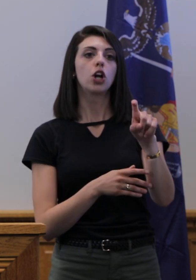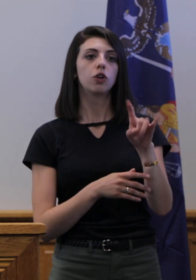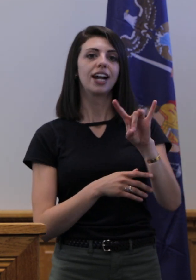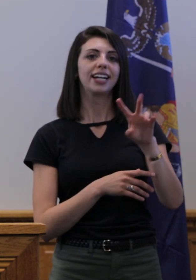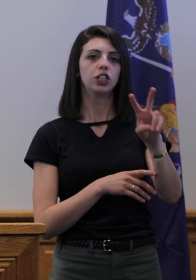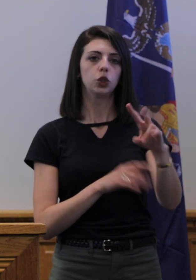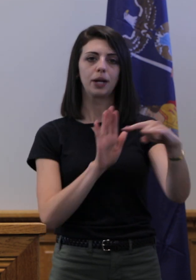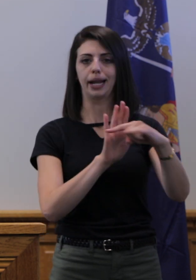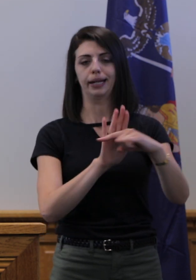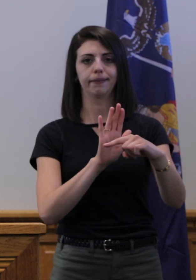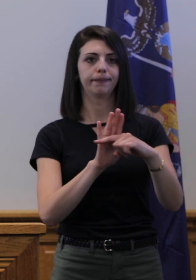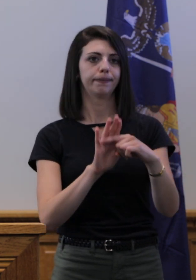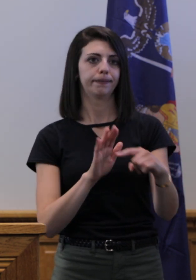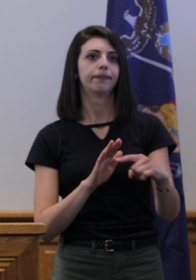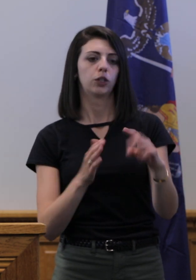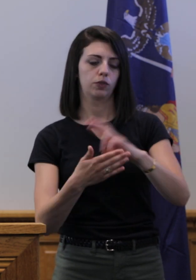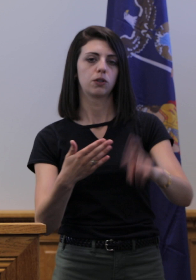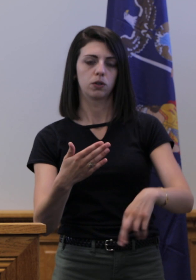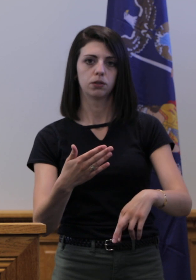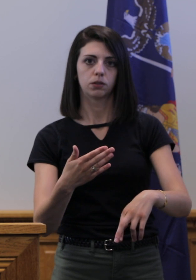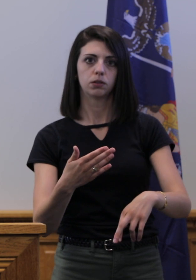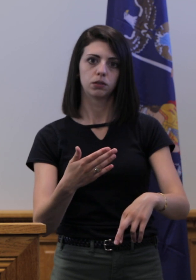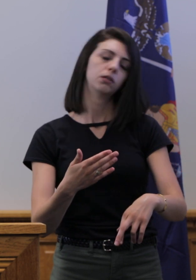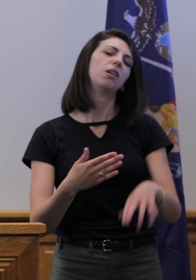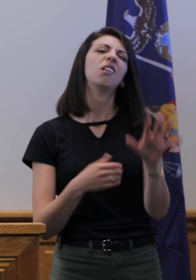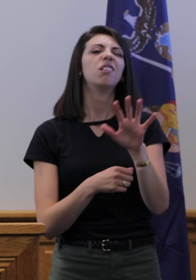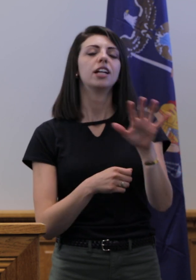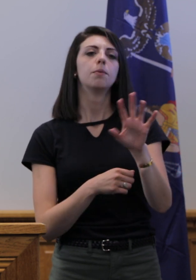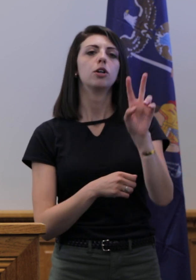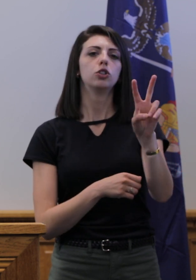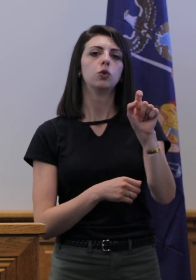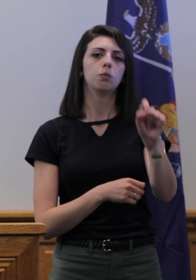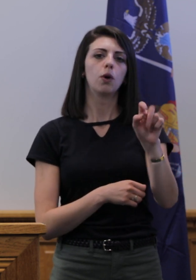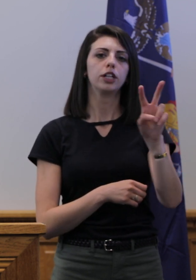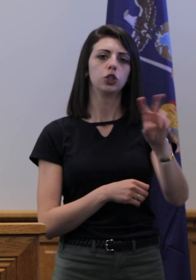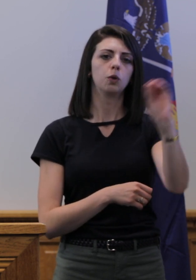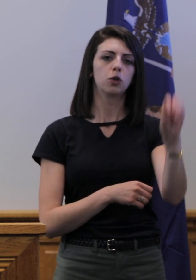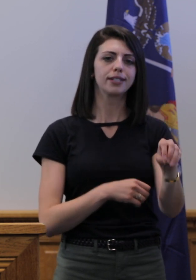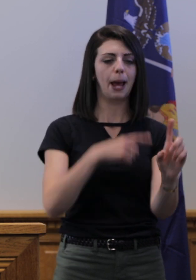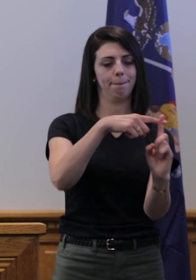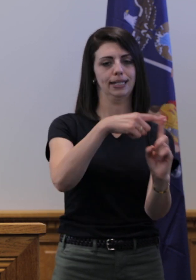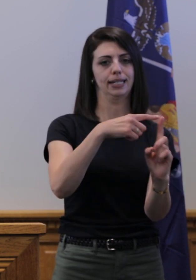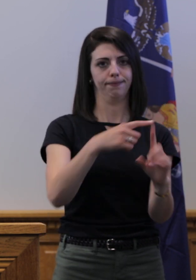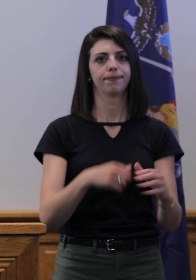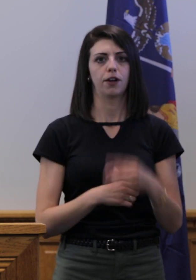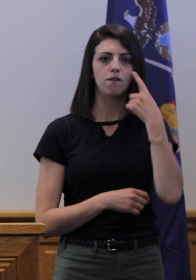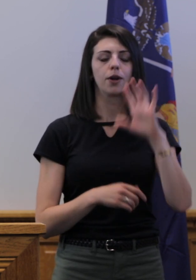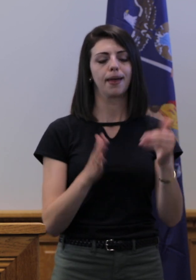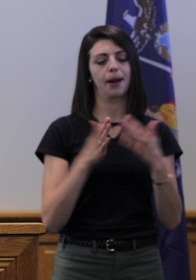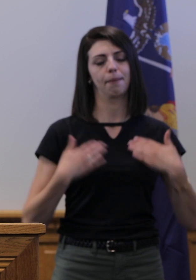negative test results back. That's a percentage of about 2.2% positive. Thanks.